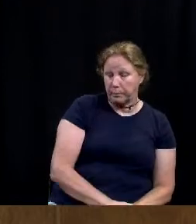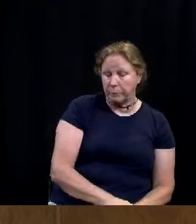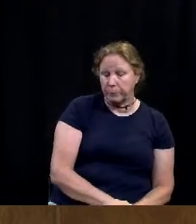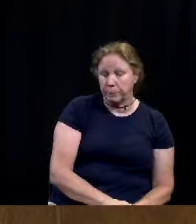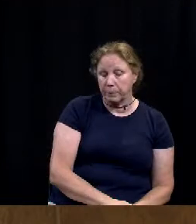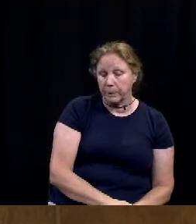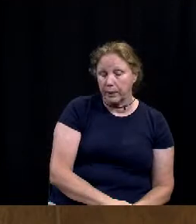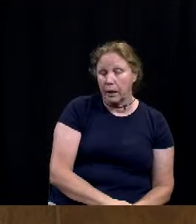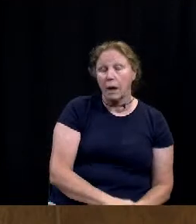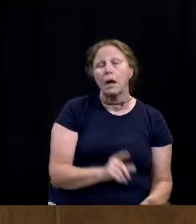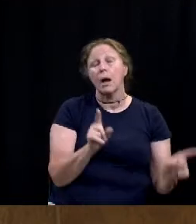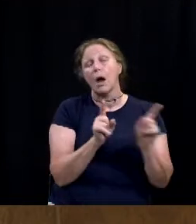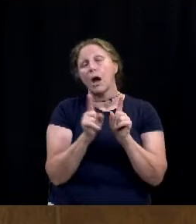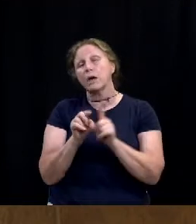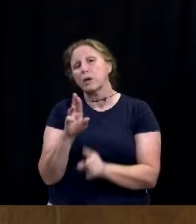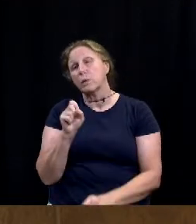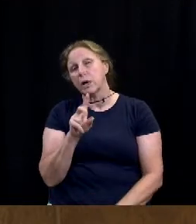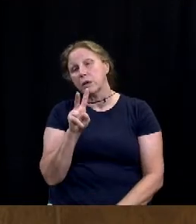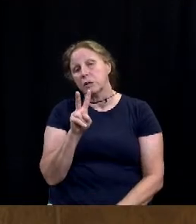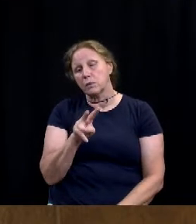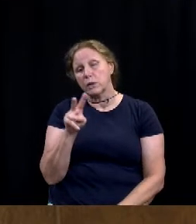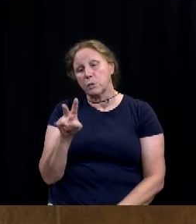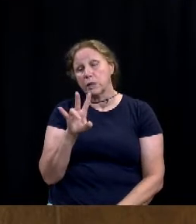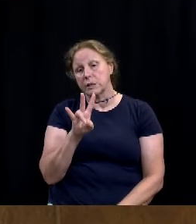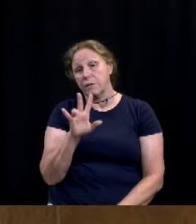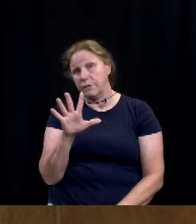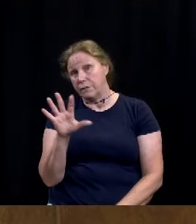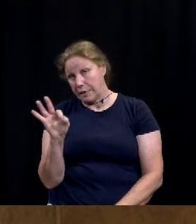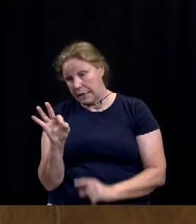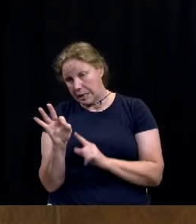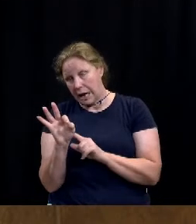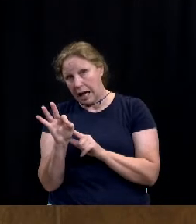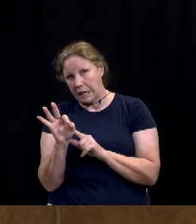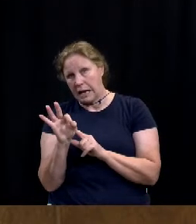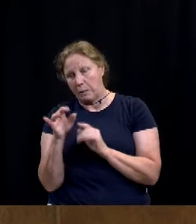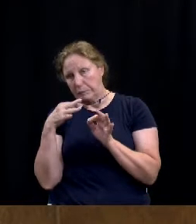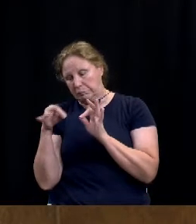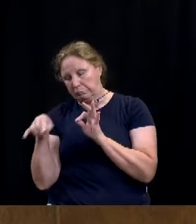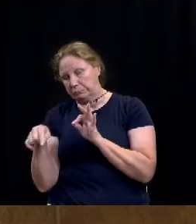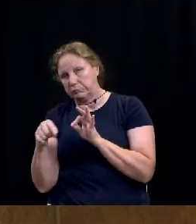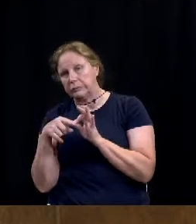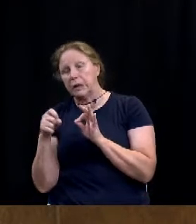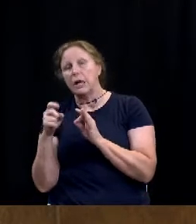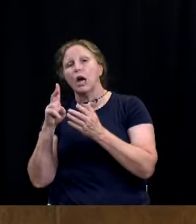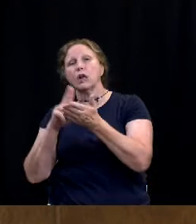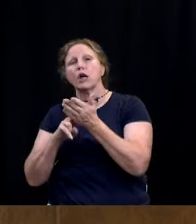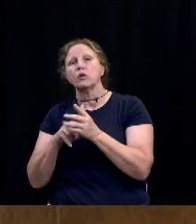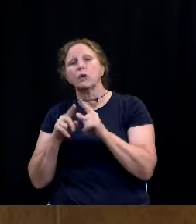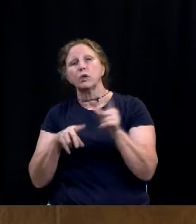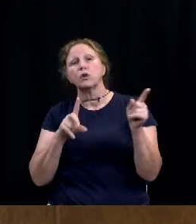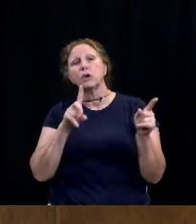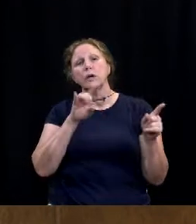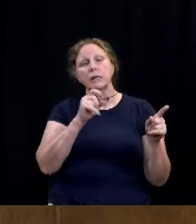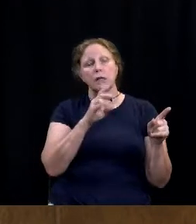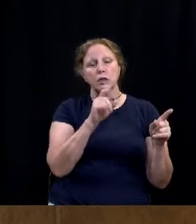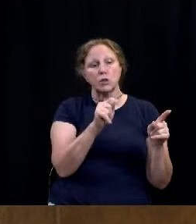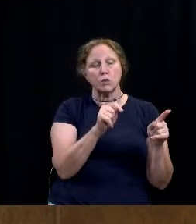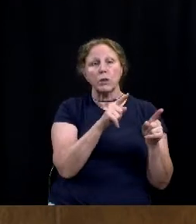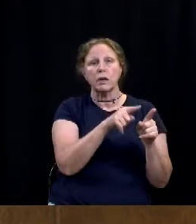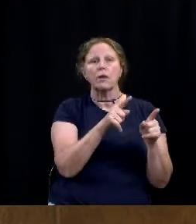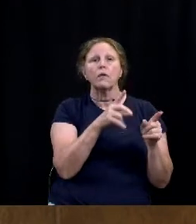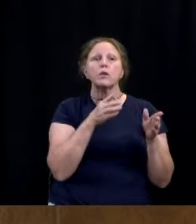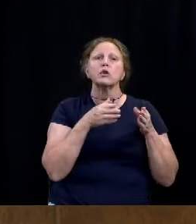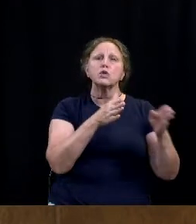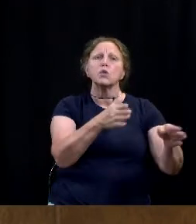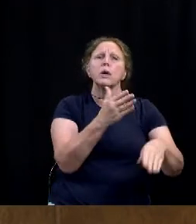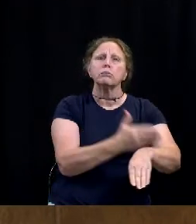Additionally, Resolution 2020, 759, I wanted to highlight, it awards a contract to Big Creek Construction for the 2020 Street Preservation